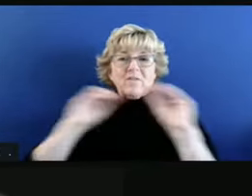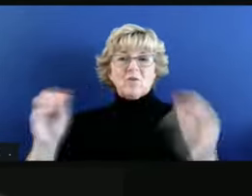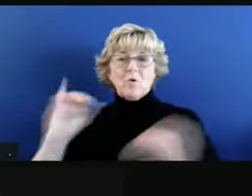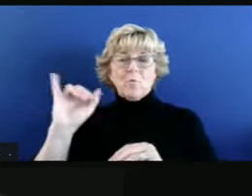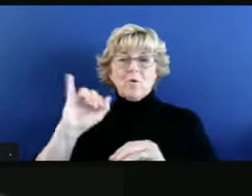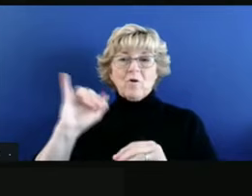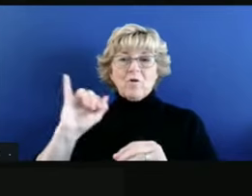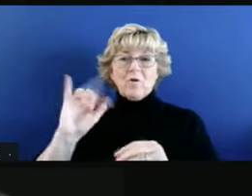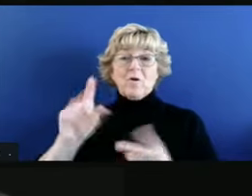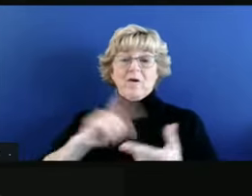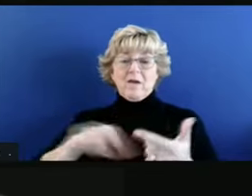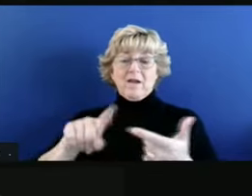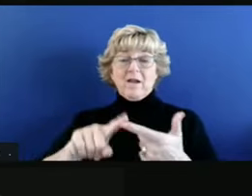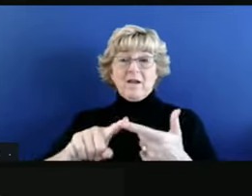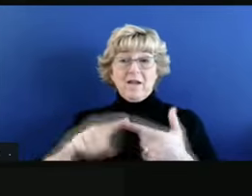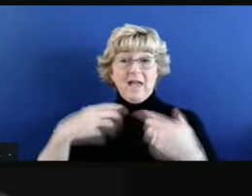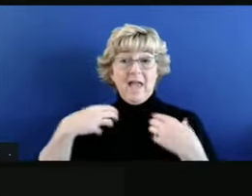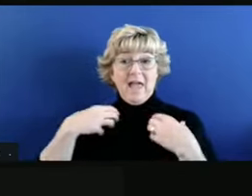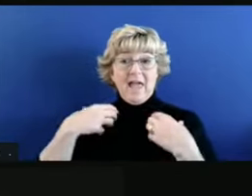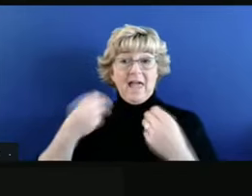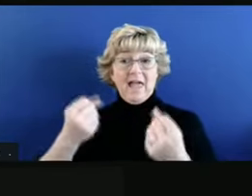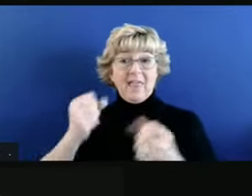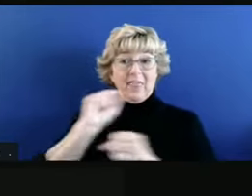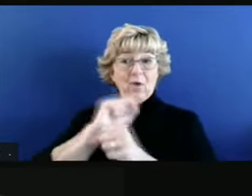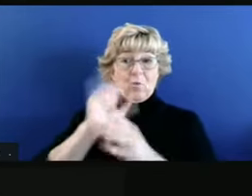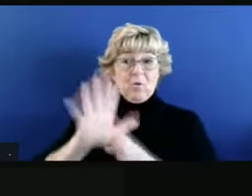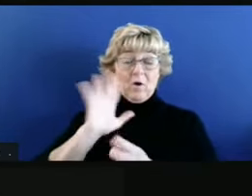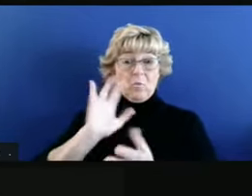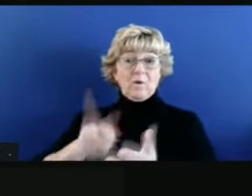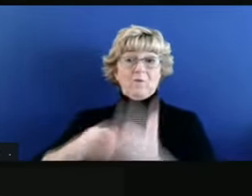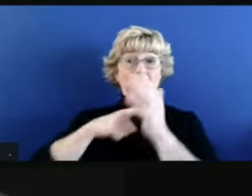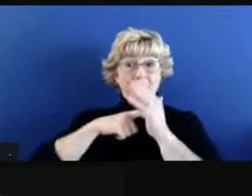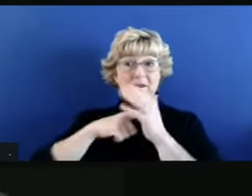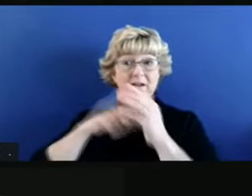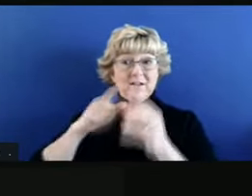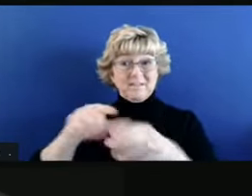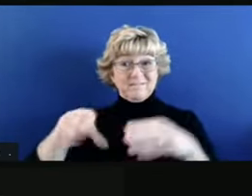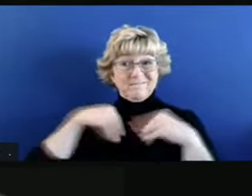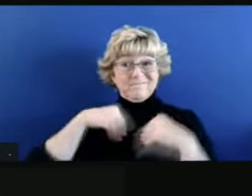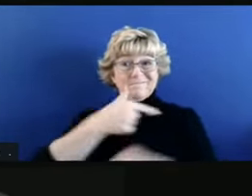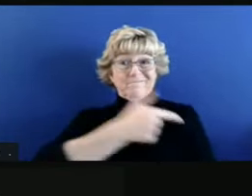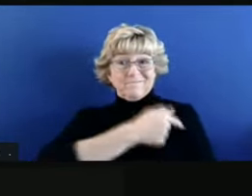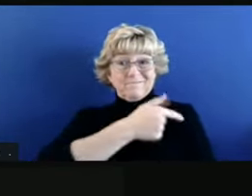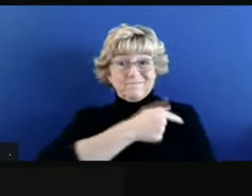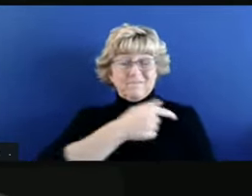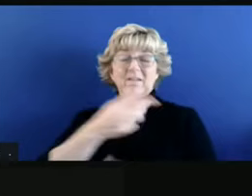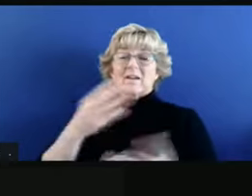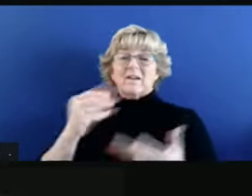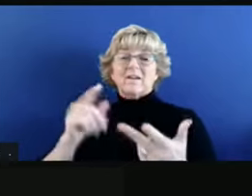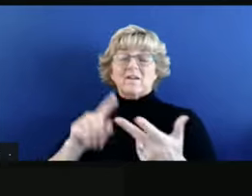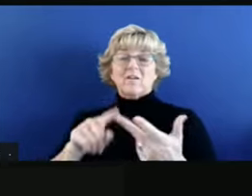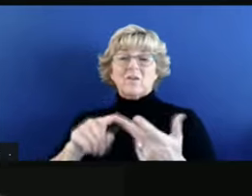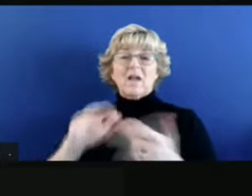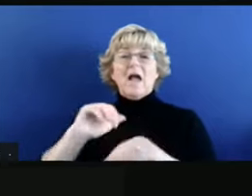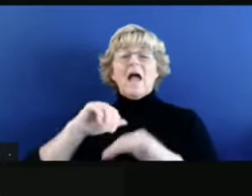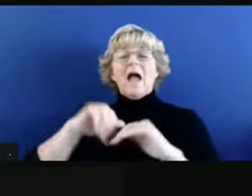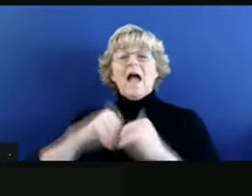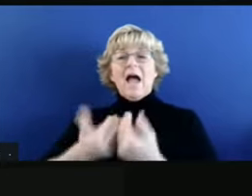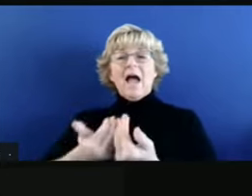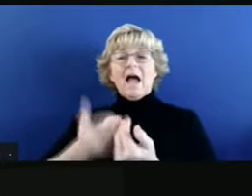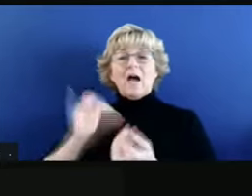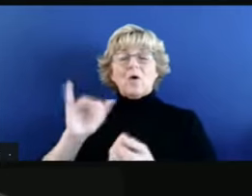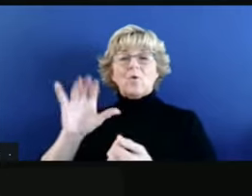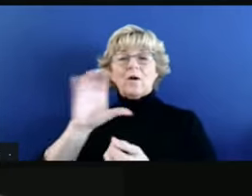Second, will health workers be mandated to receive vaccine? And three, can you talk a bit about how exactly manufacturers are deciding how many